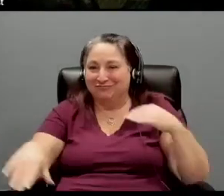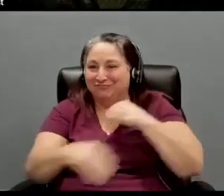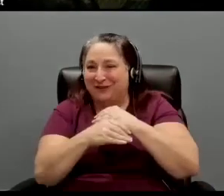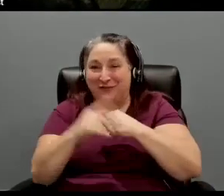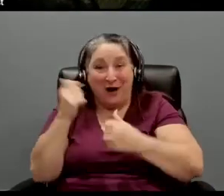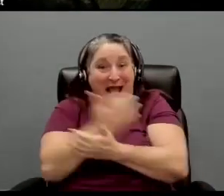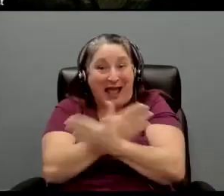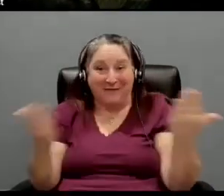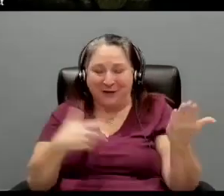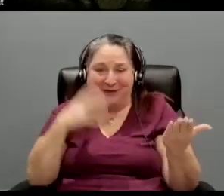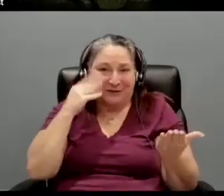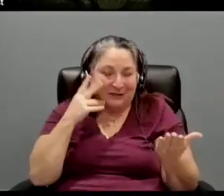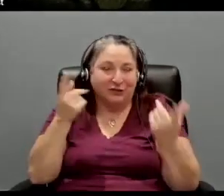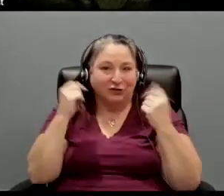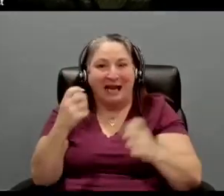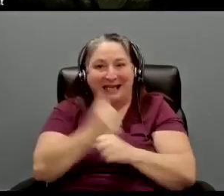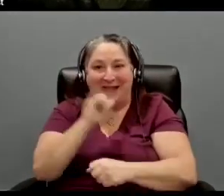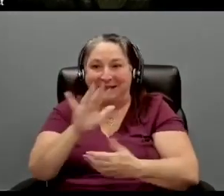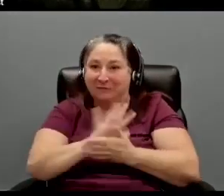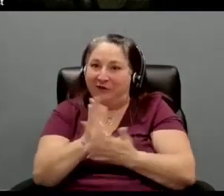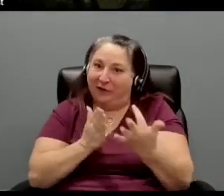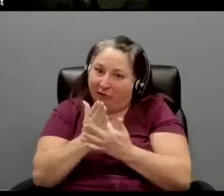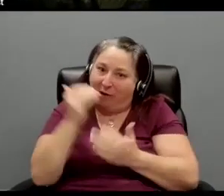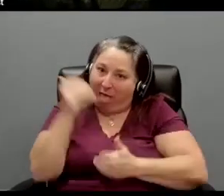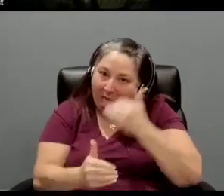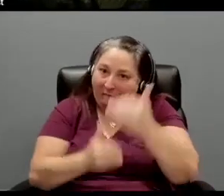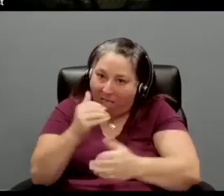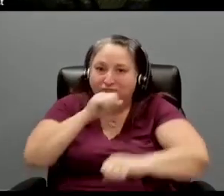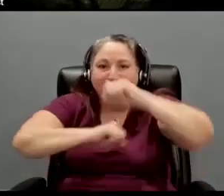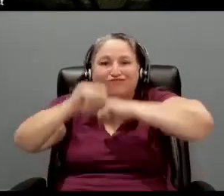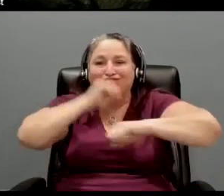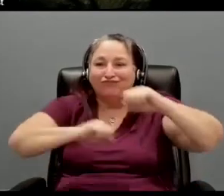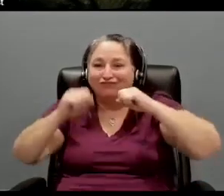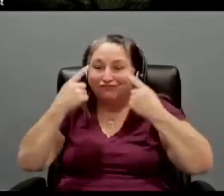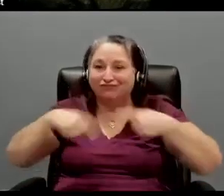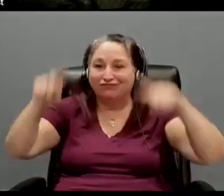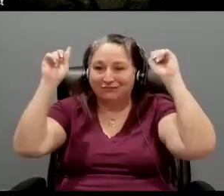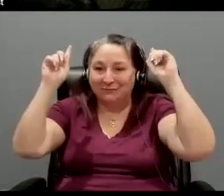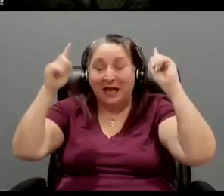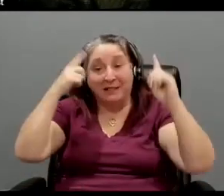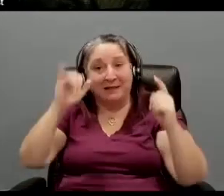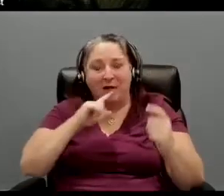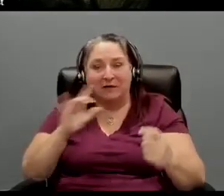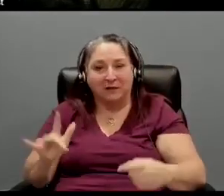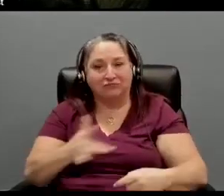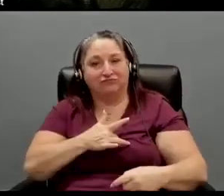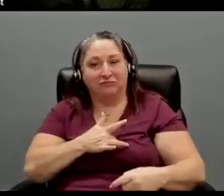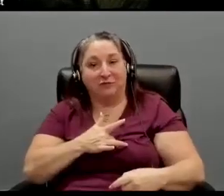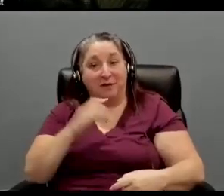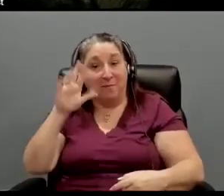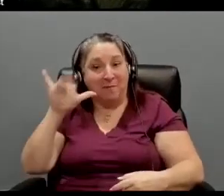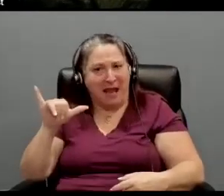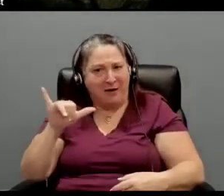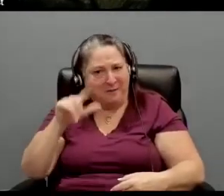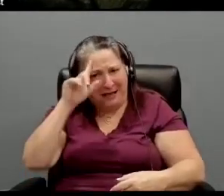trying to get this movie through the hoops and through the ringer. And I think that that really resonated with Barry because he showed up.